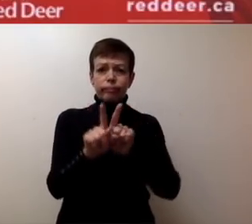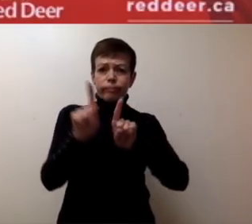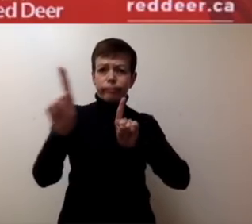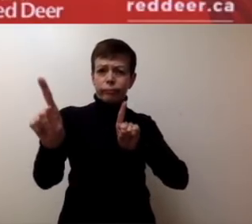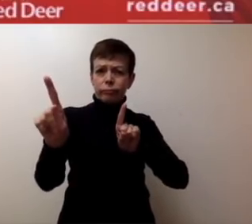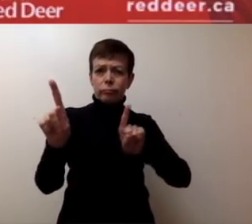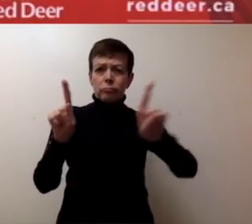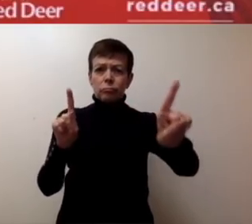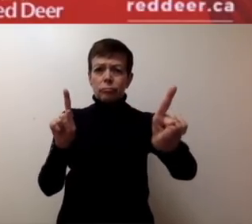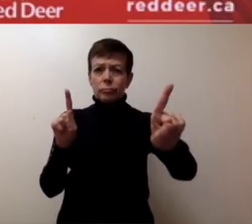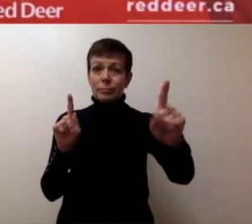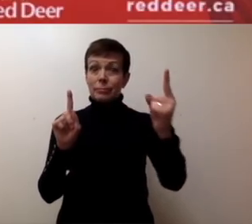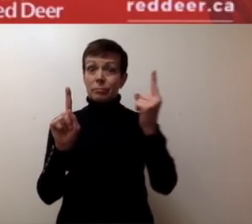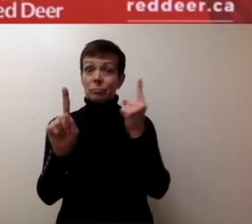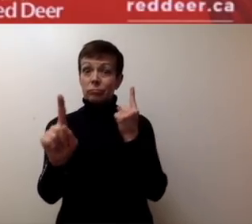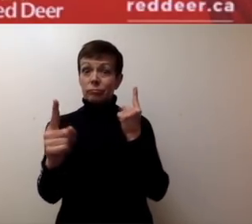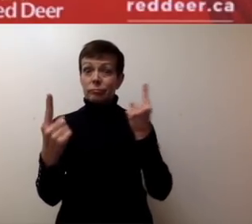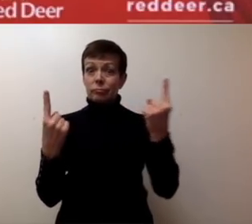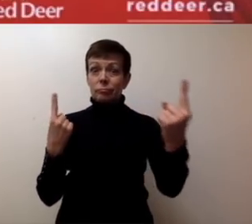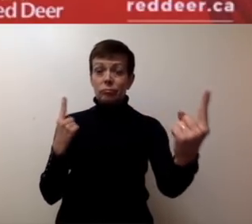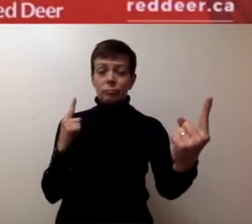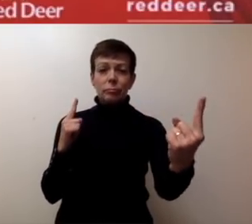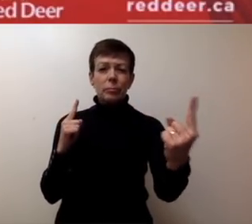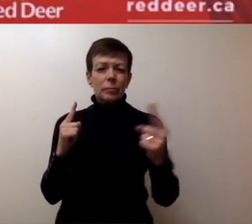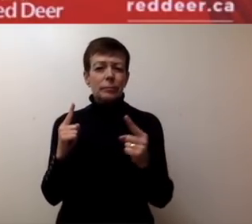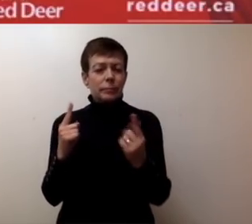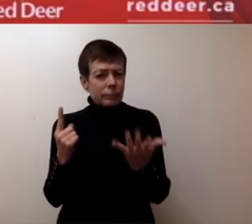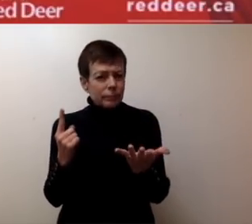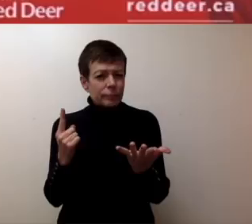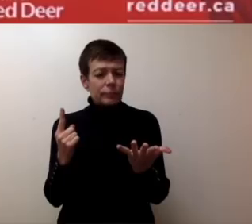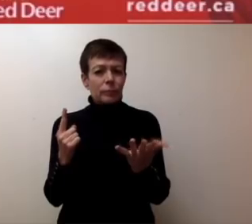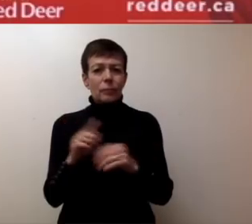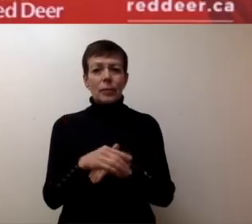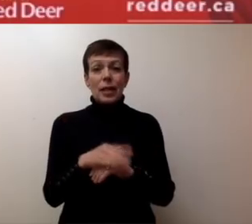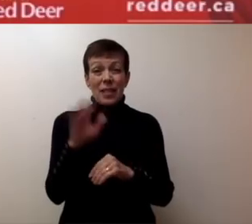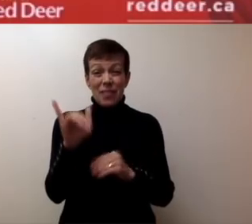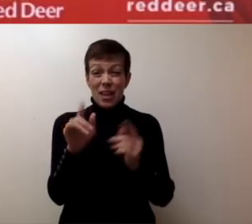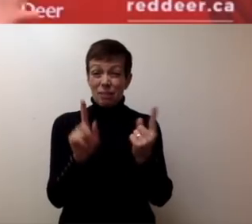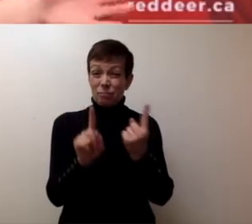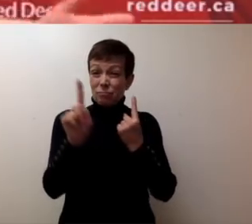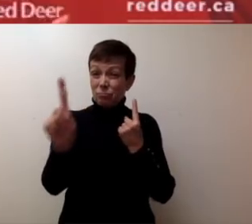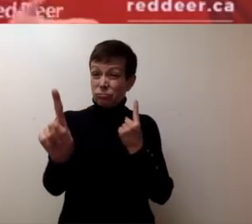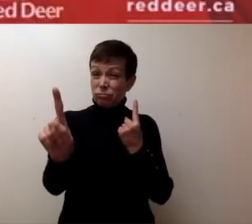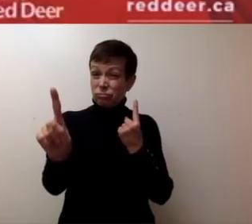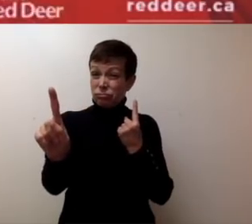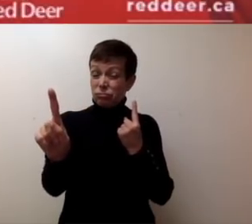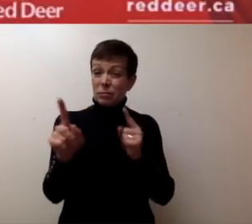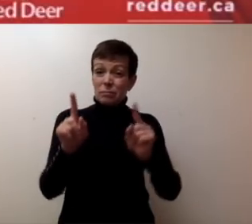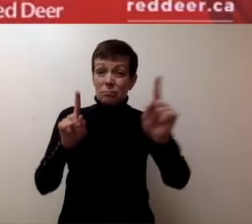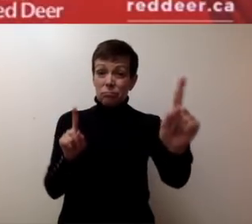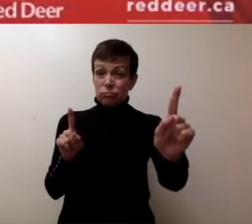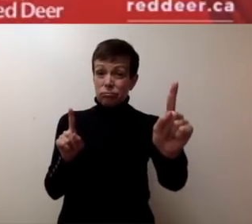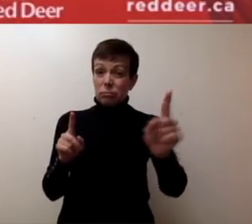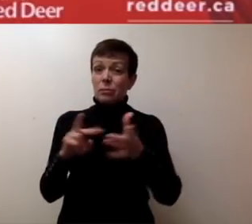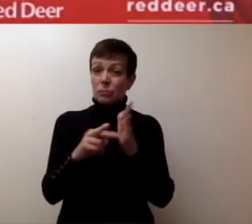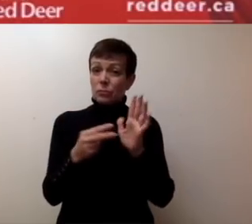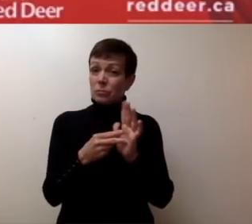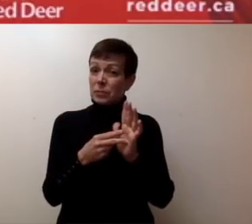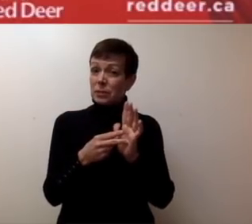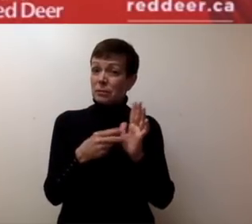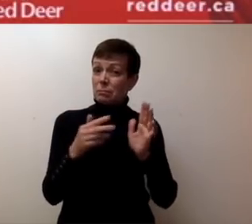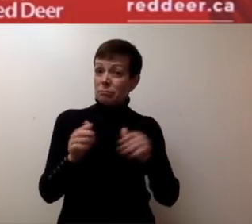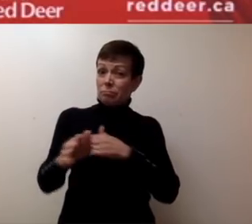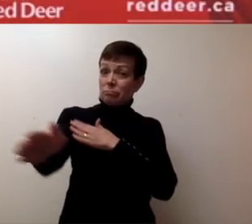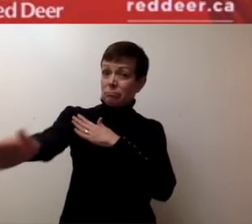our open parks and trails system. The social distancing, in other words, keeping others at an arm length,